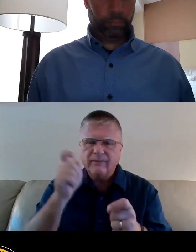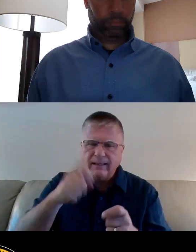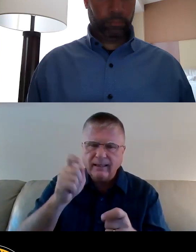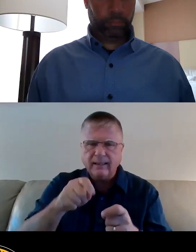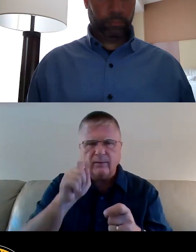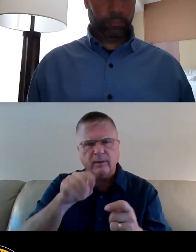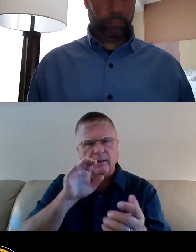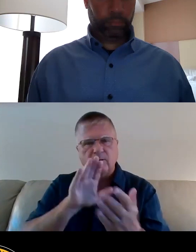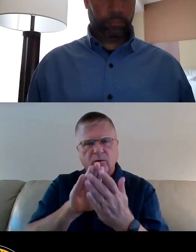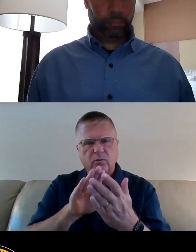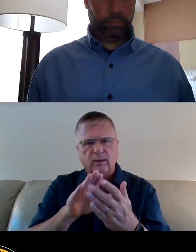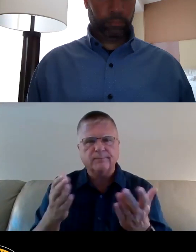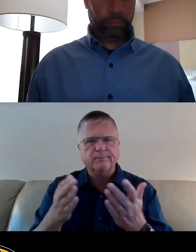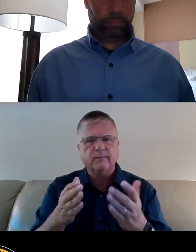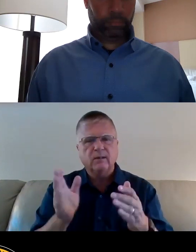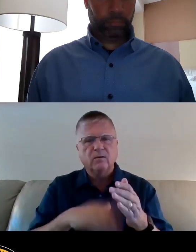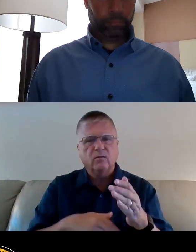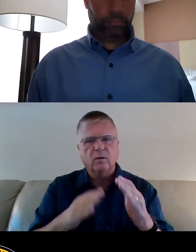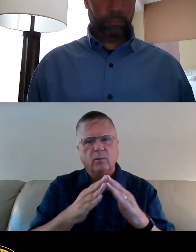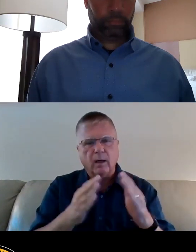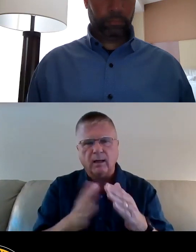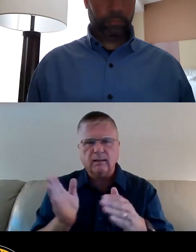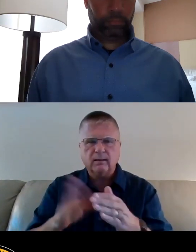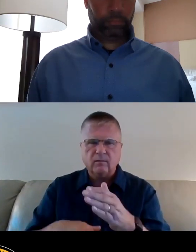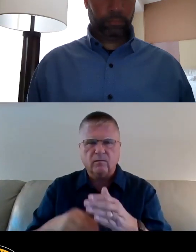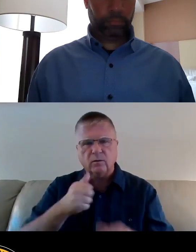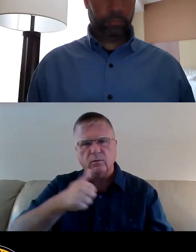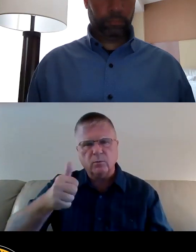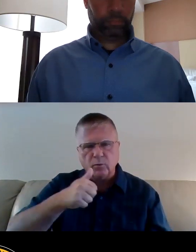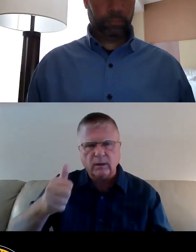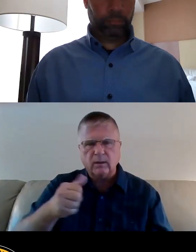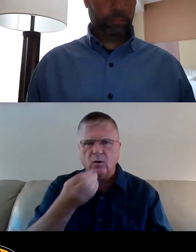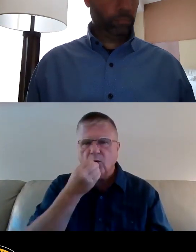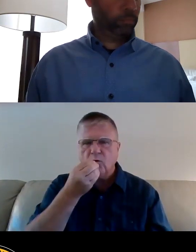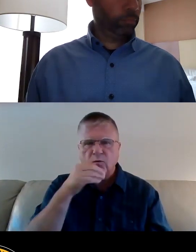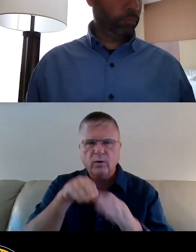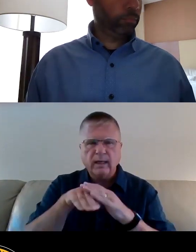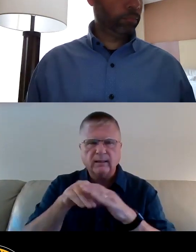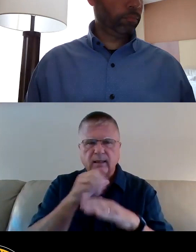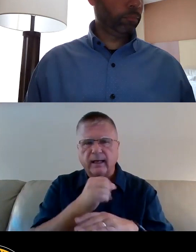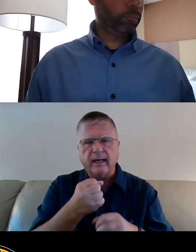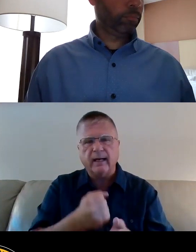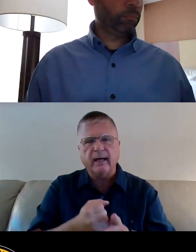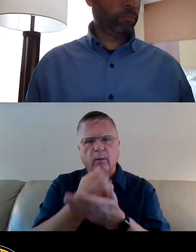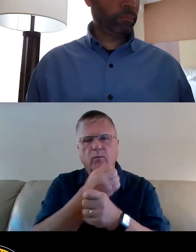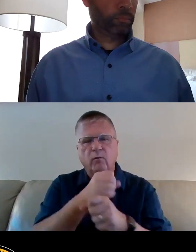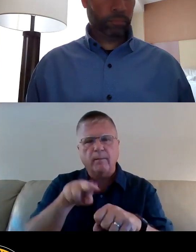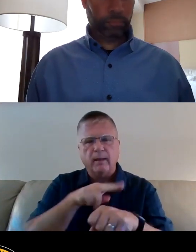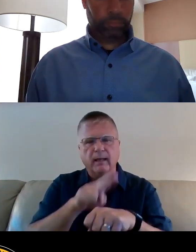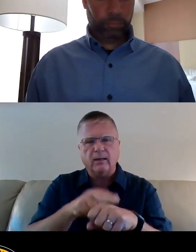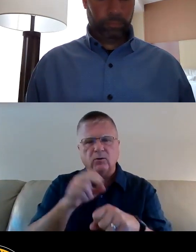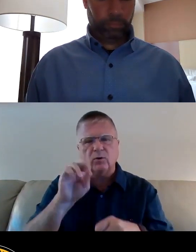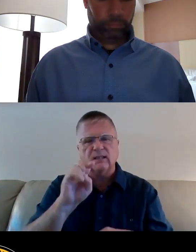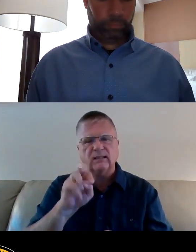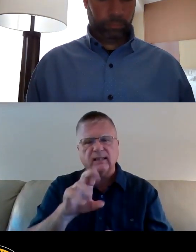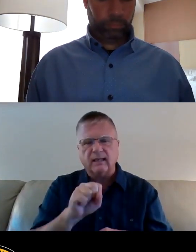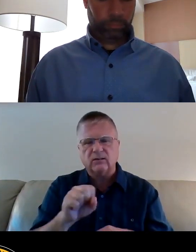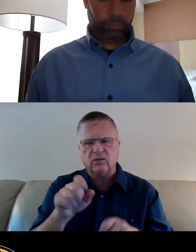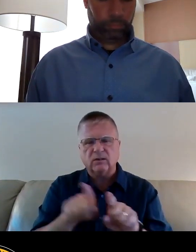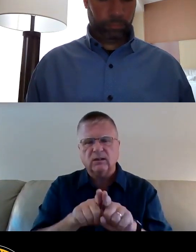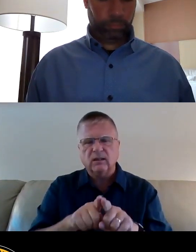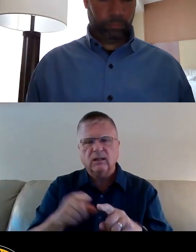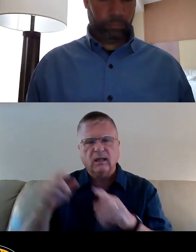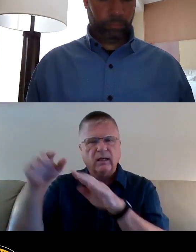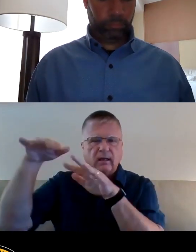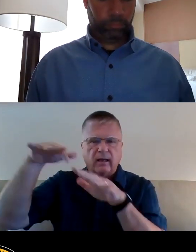about, such as affordable housing, affordable transit, food access, and relief from natural disasters like landslides and flooding that hit